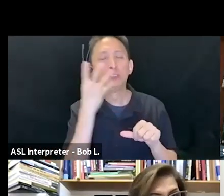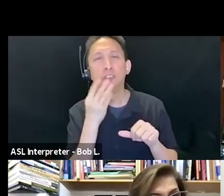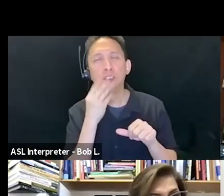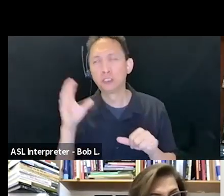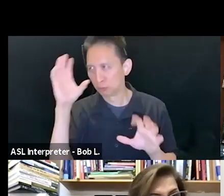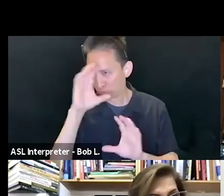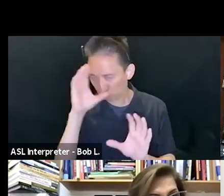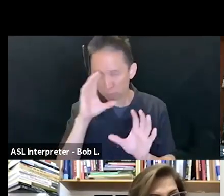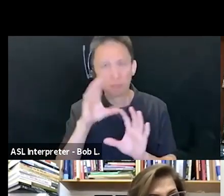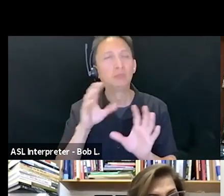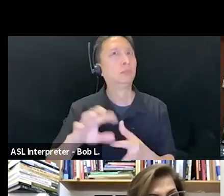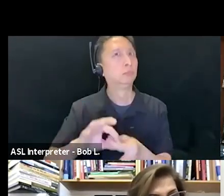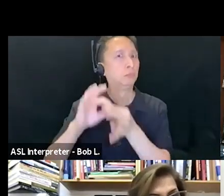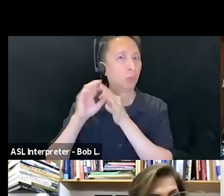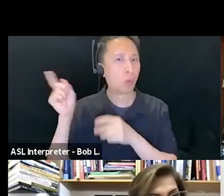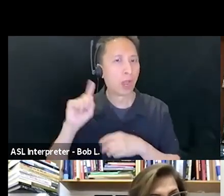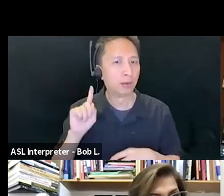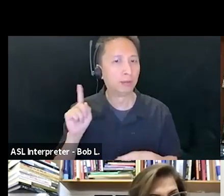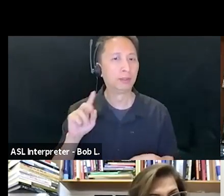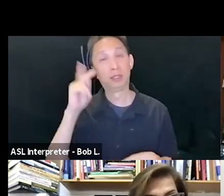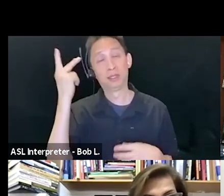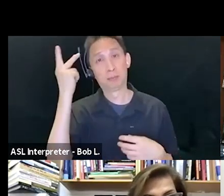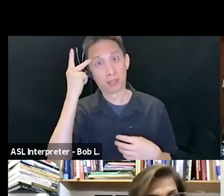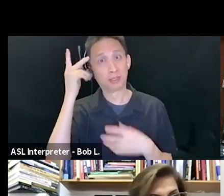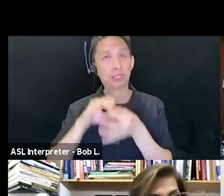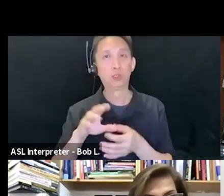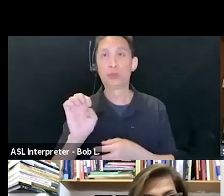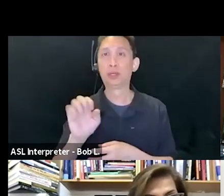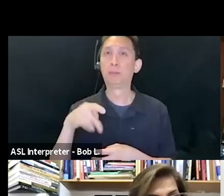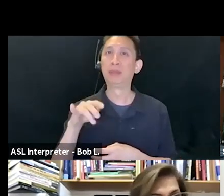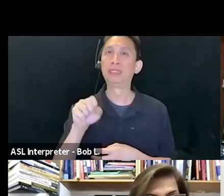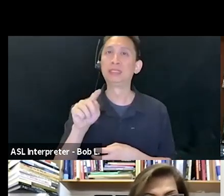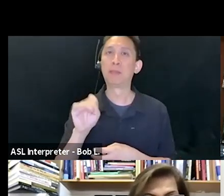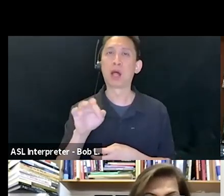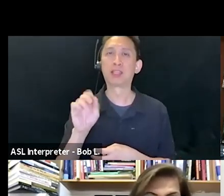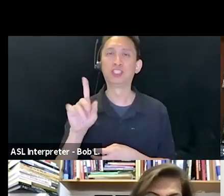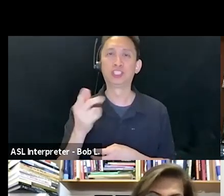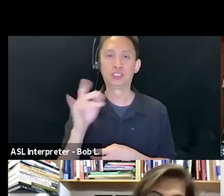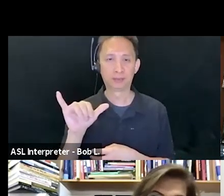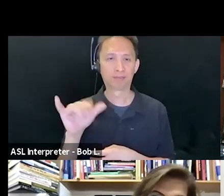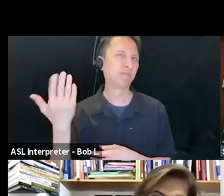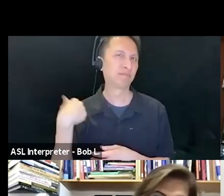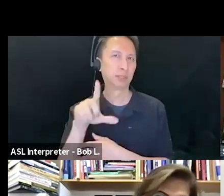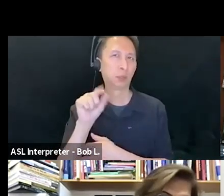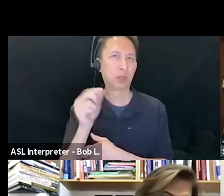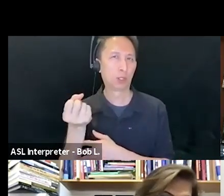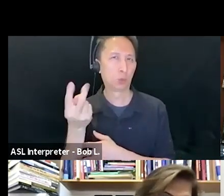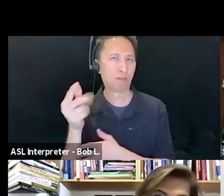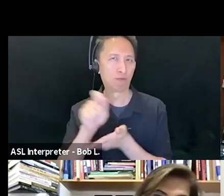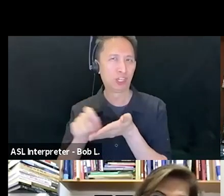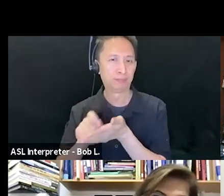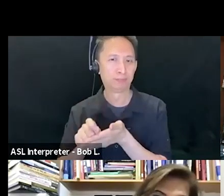published in 2012. She is at work on a new book, tentatively entitled Soldier